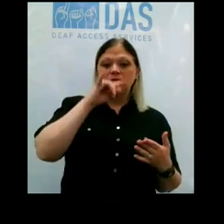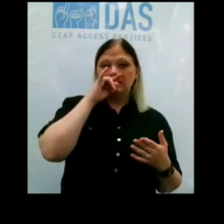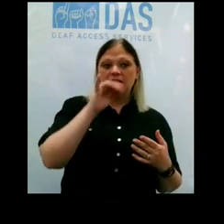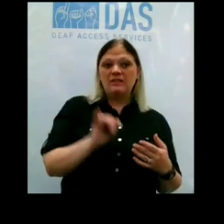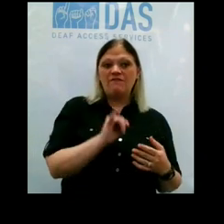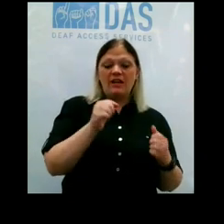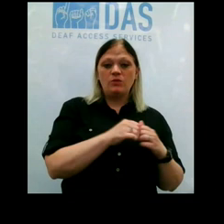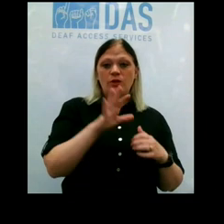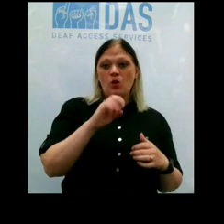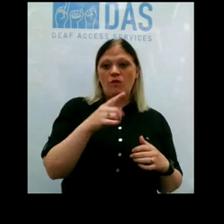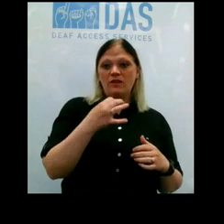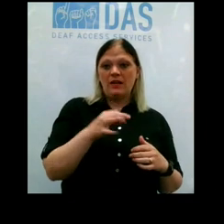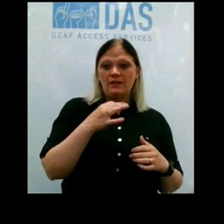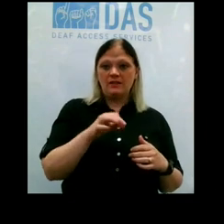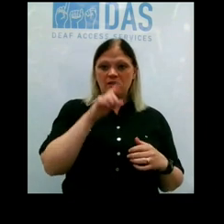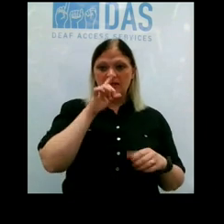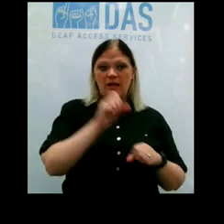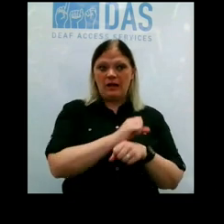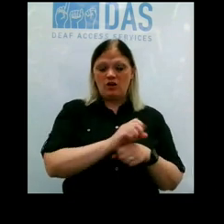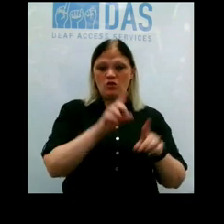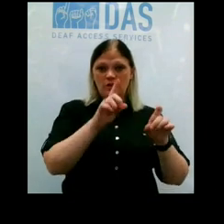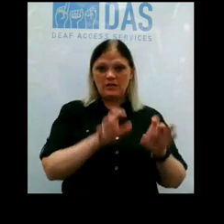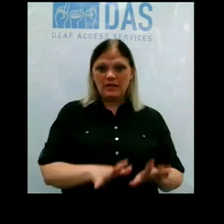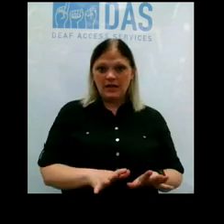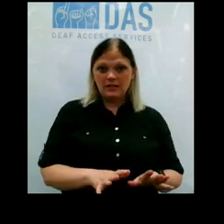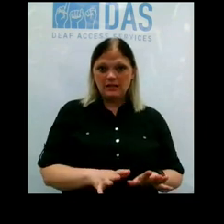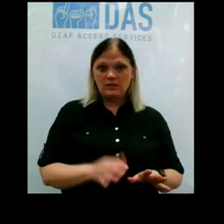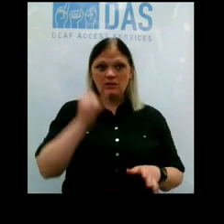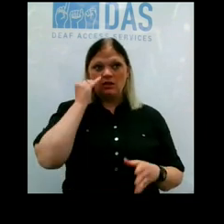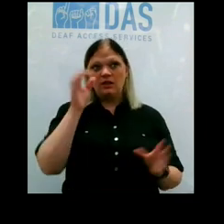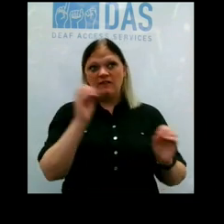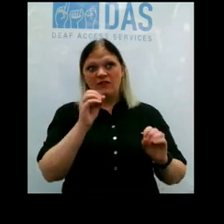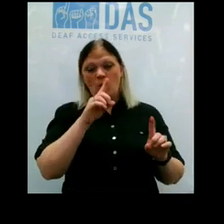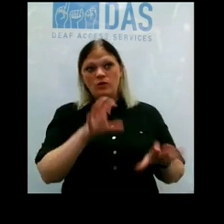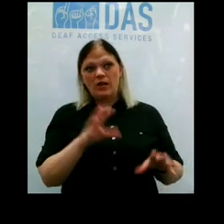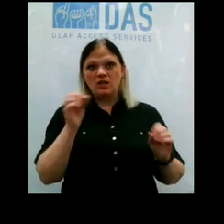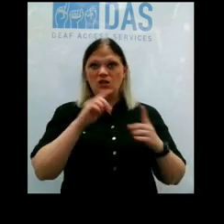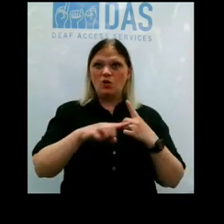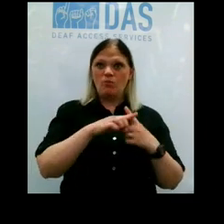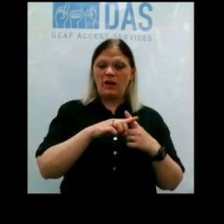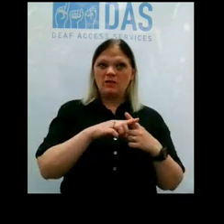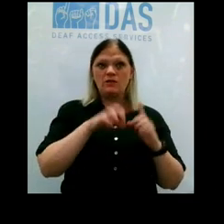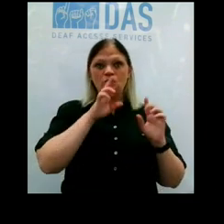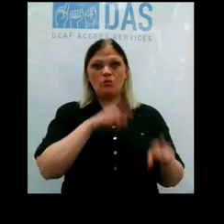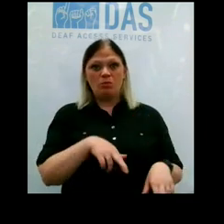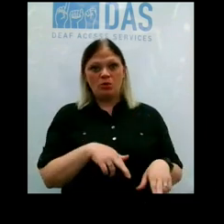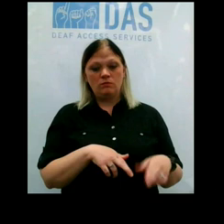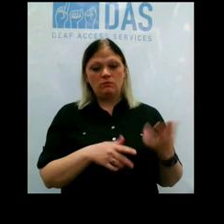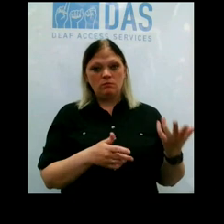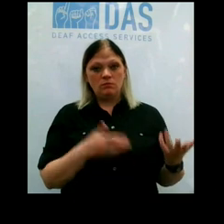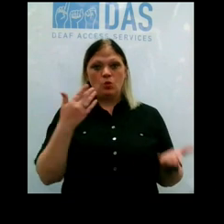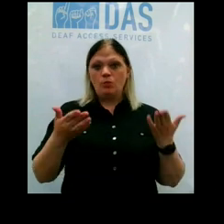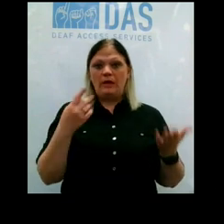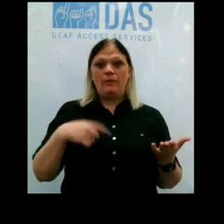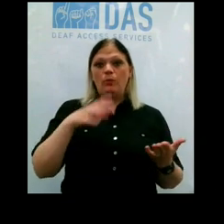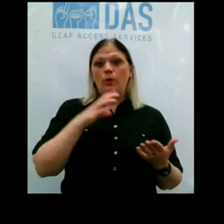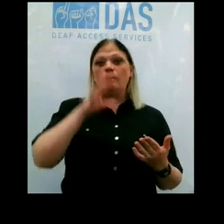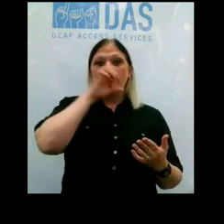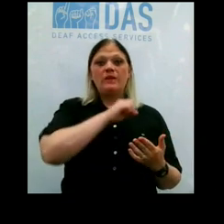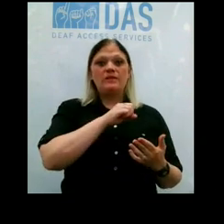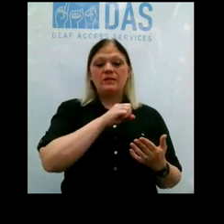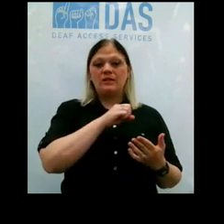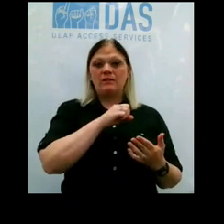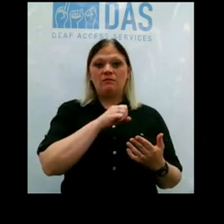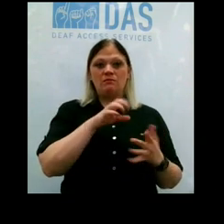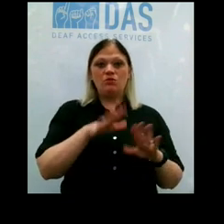infected with COVID-19 that are actually being tested. If you don't do a test, you don't have a positive test to report, so we may be missing cases